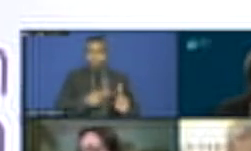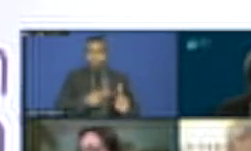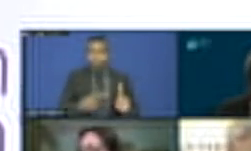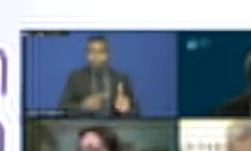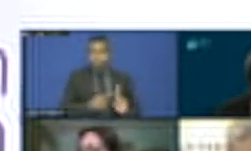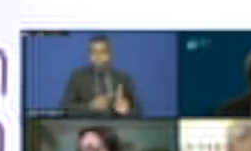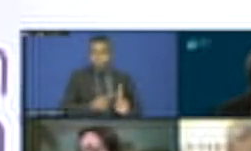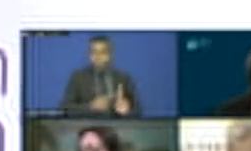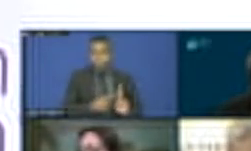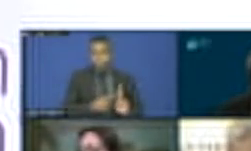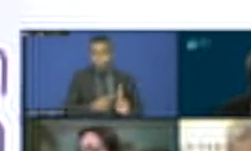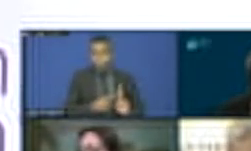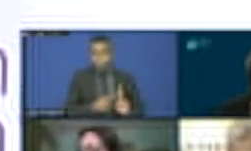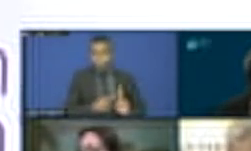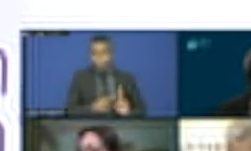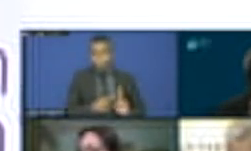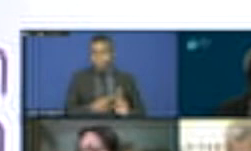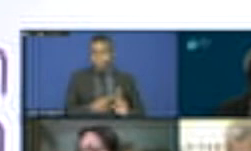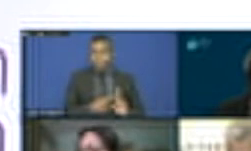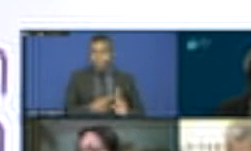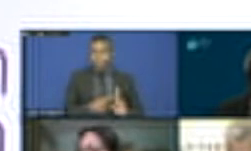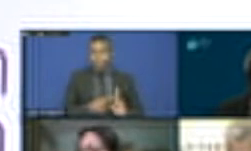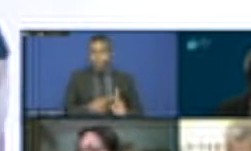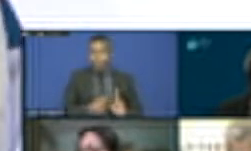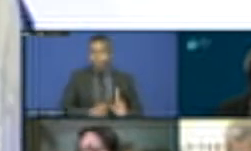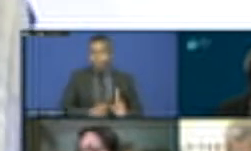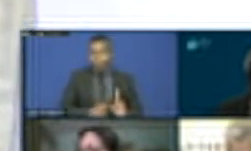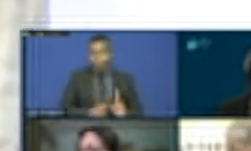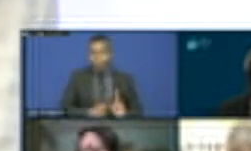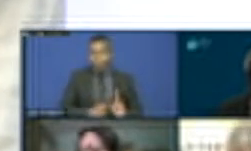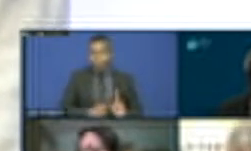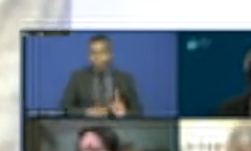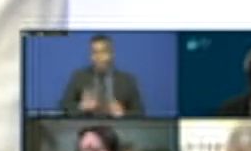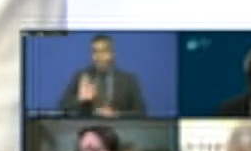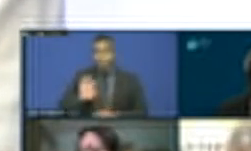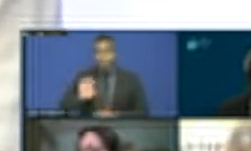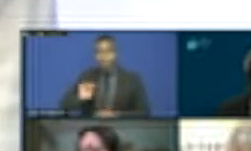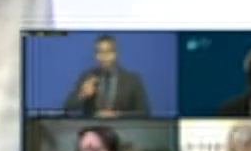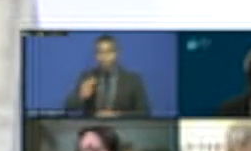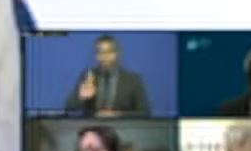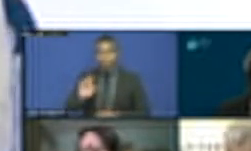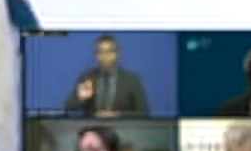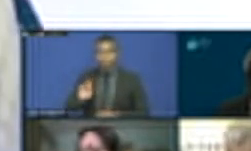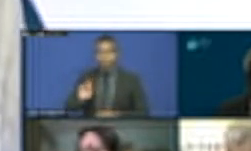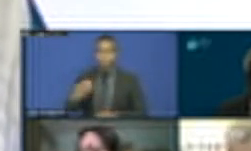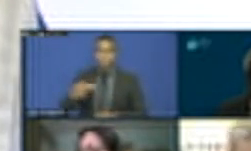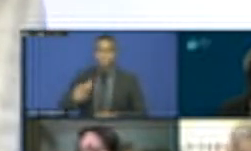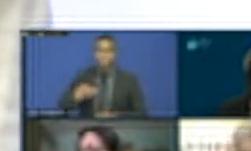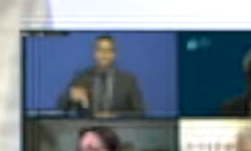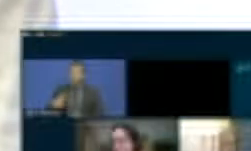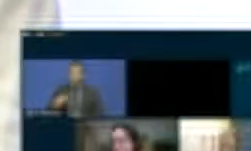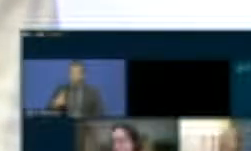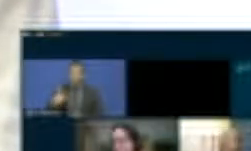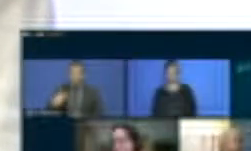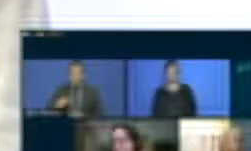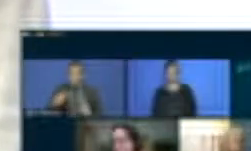of young people on this panel, but also a representative of the National Secretariat of the African Peer